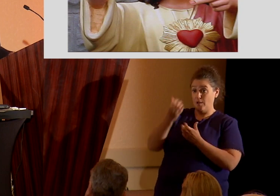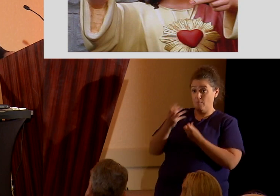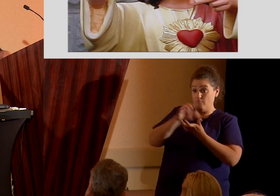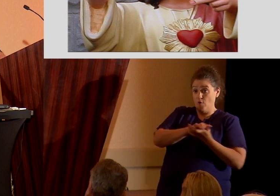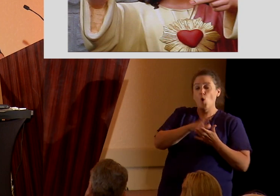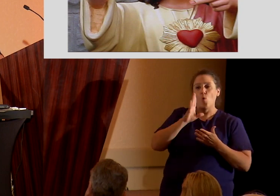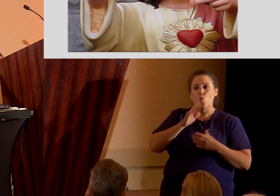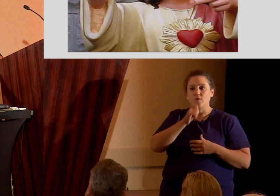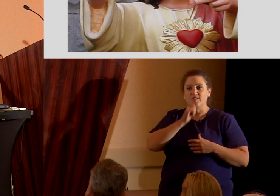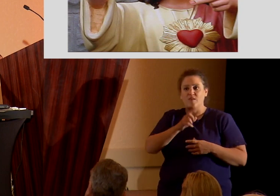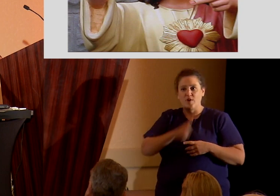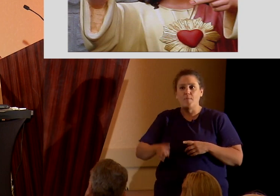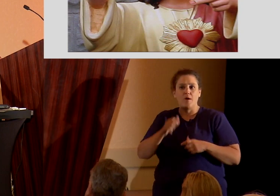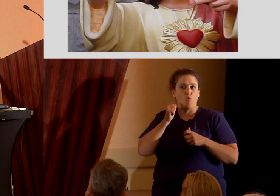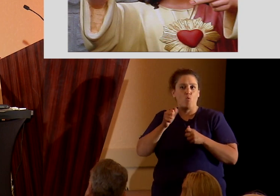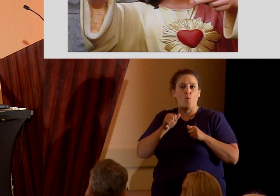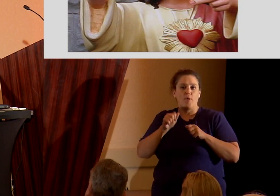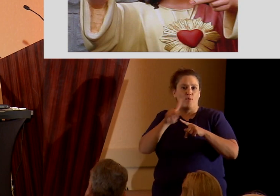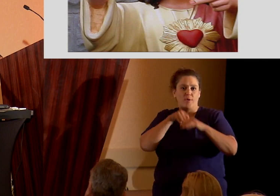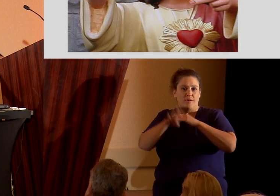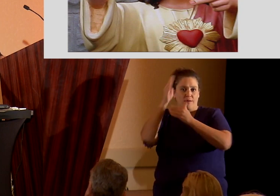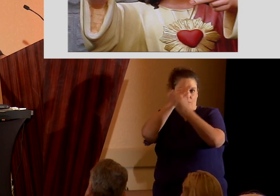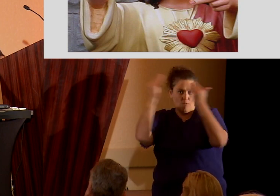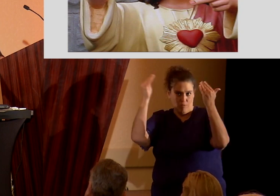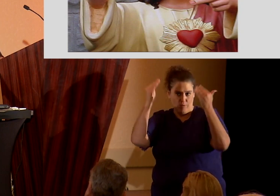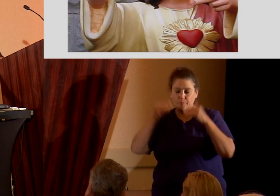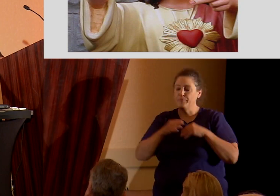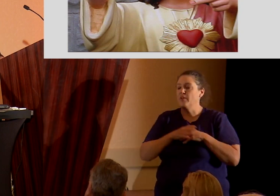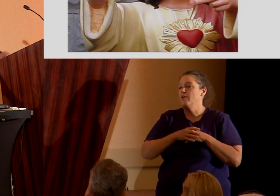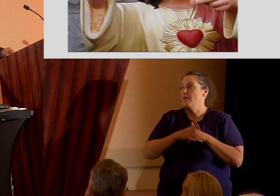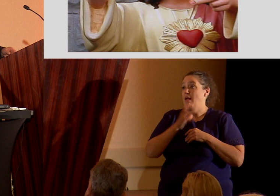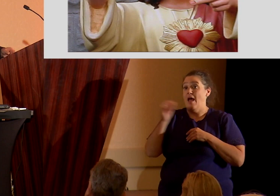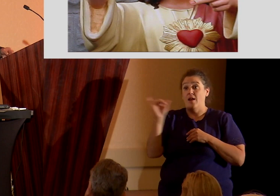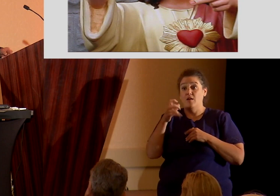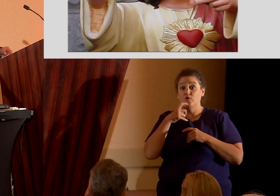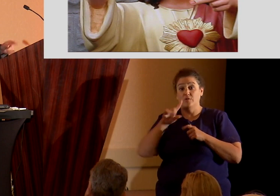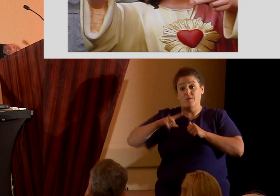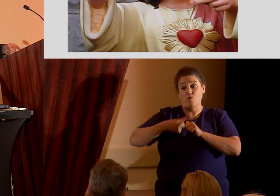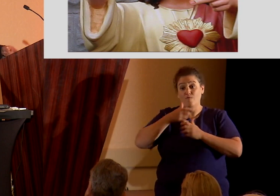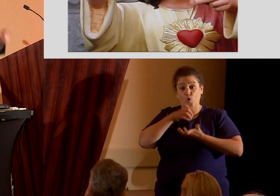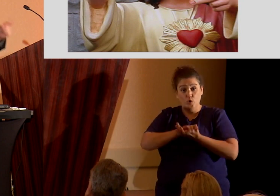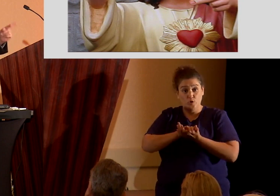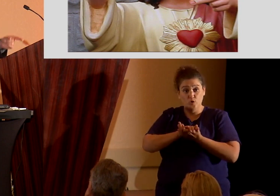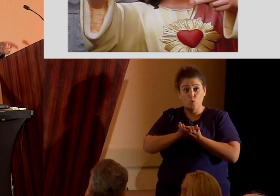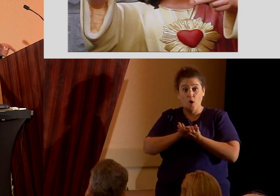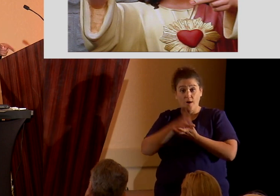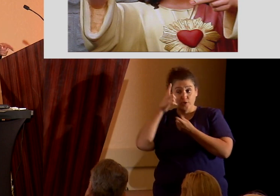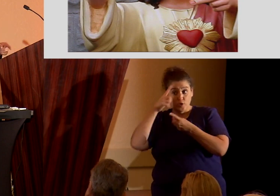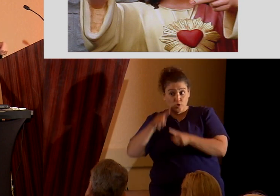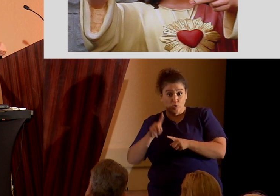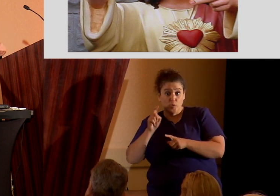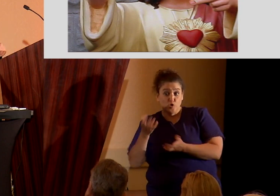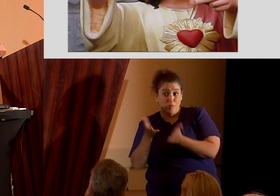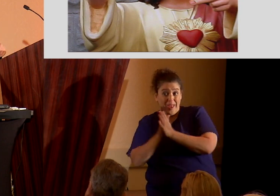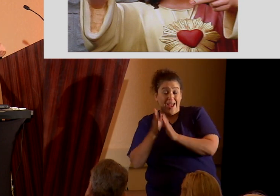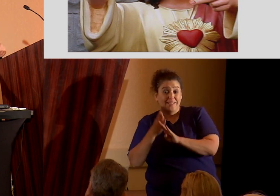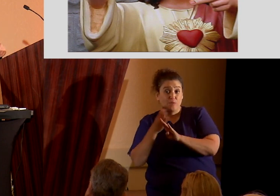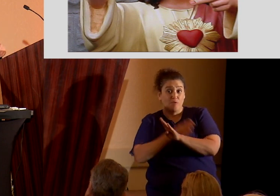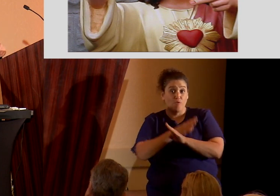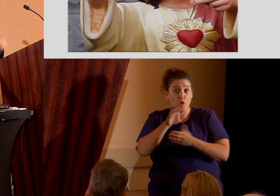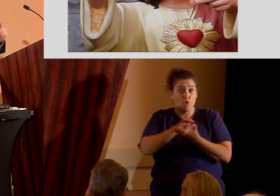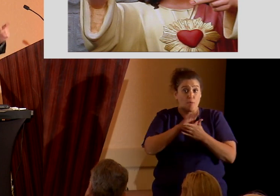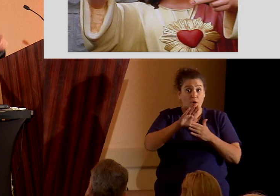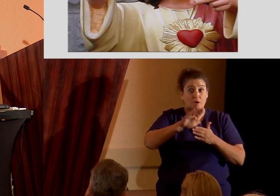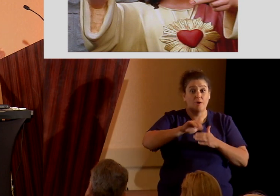and not be permitted to enter into my glory. He also said that the first wife's consent should be sought before a man married another